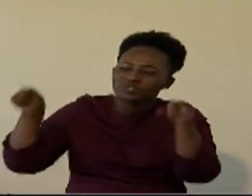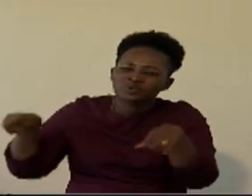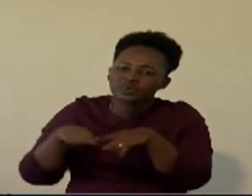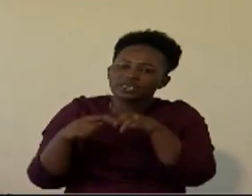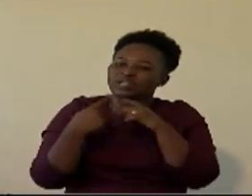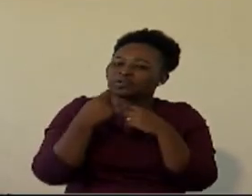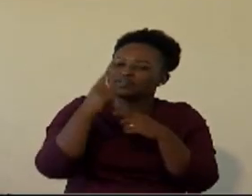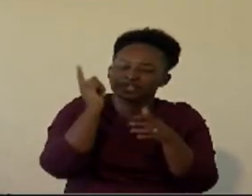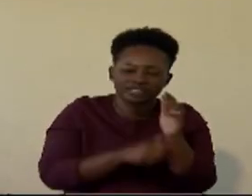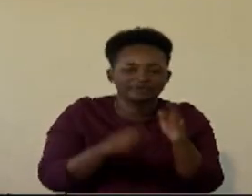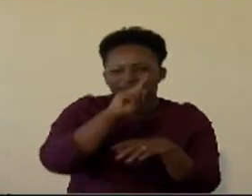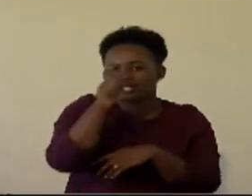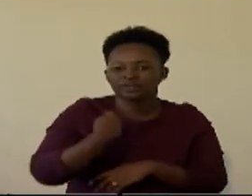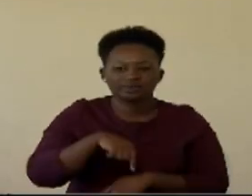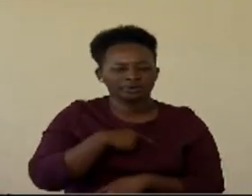Are we looking at cells?